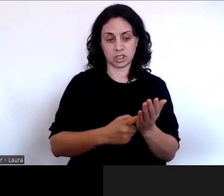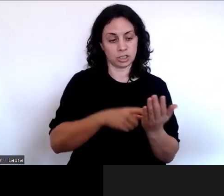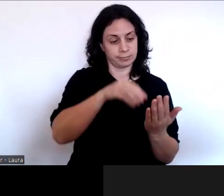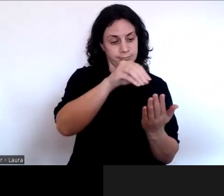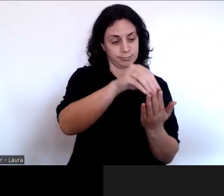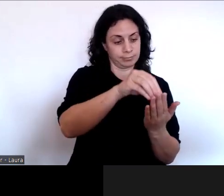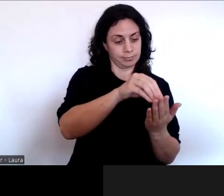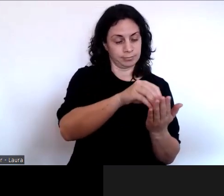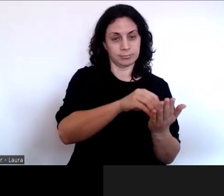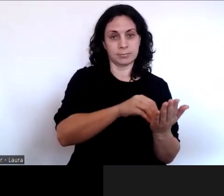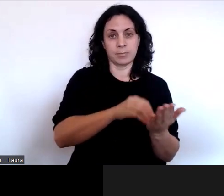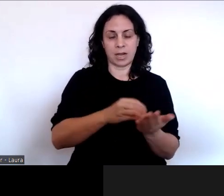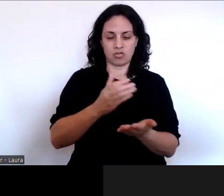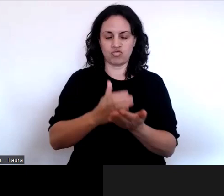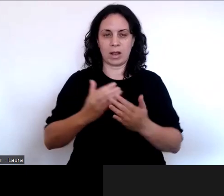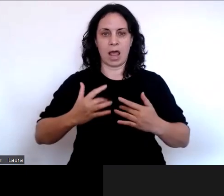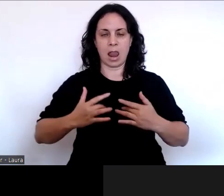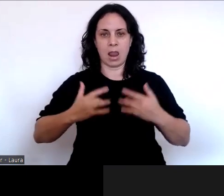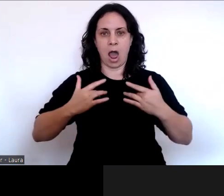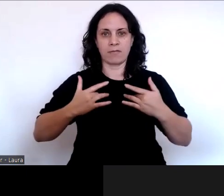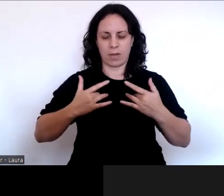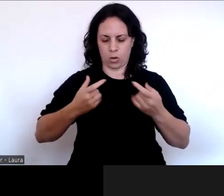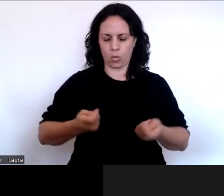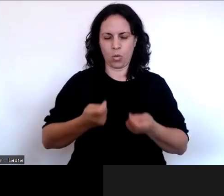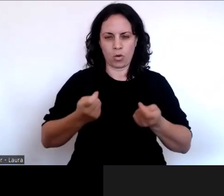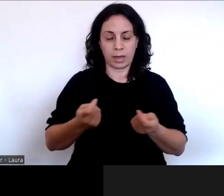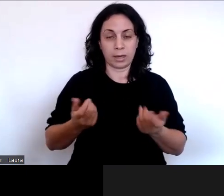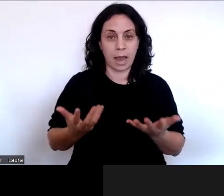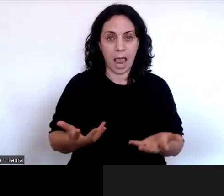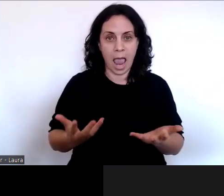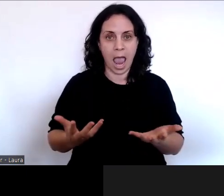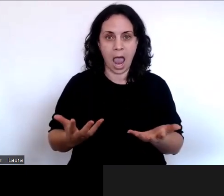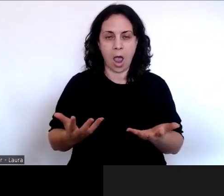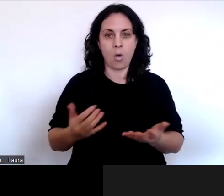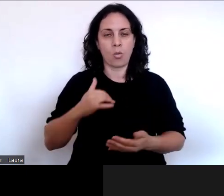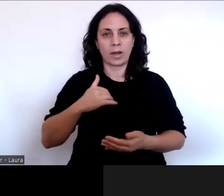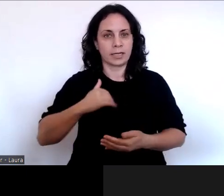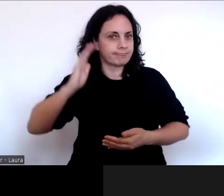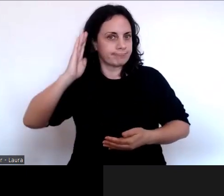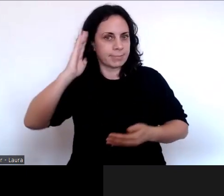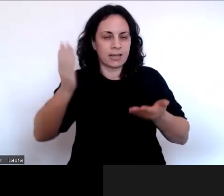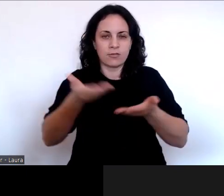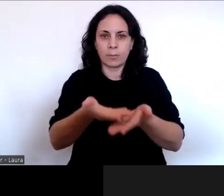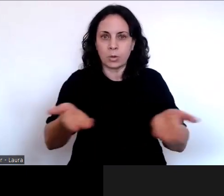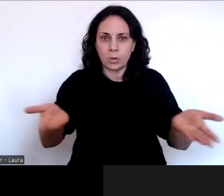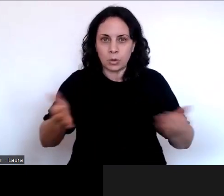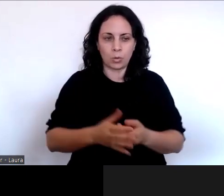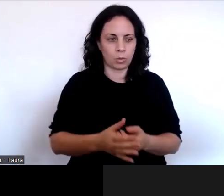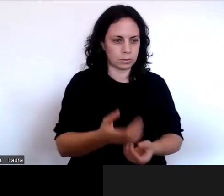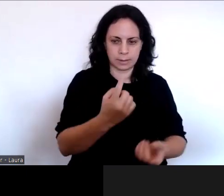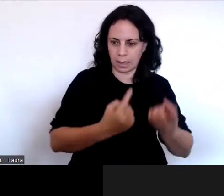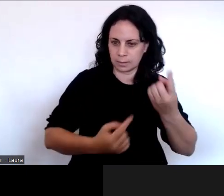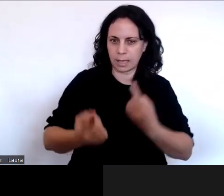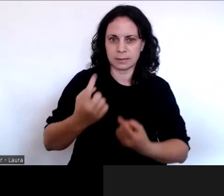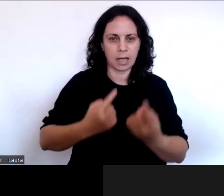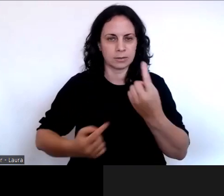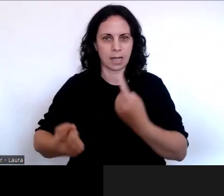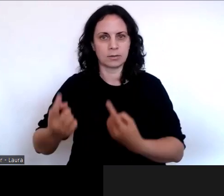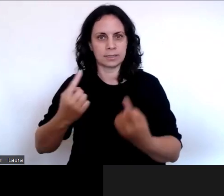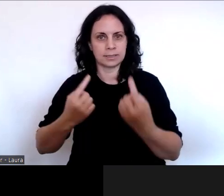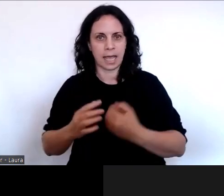we have to hear from people who've been engaging with those laws